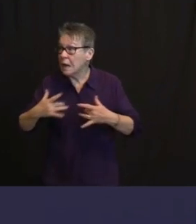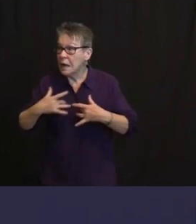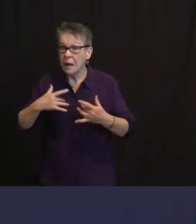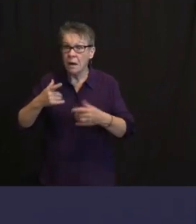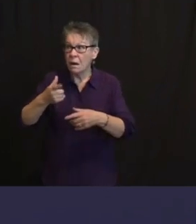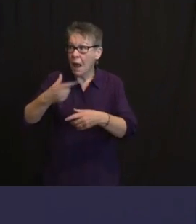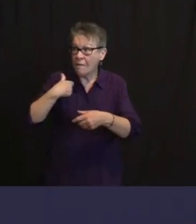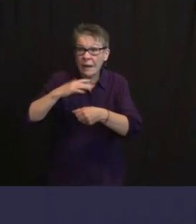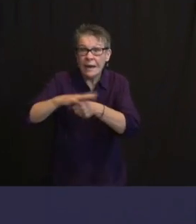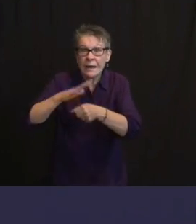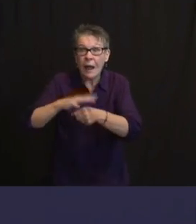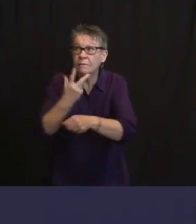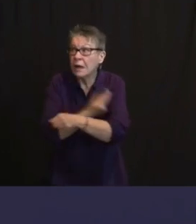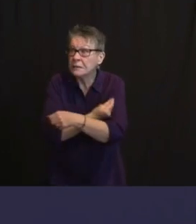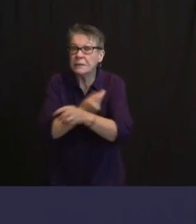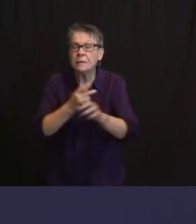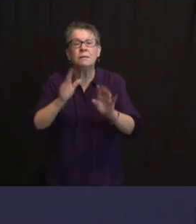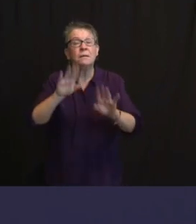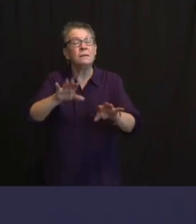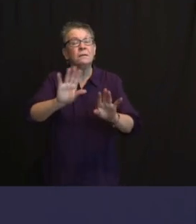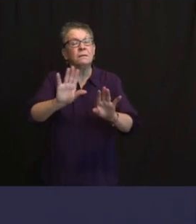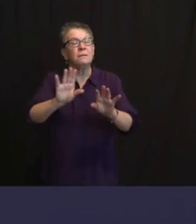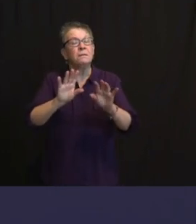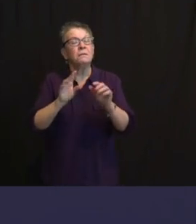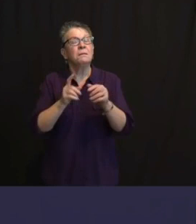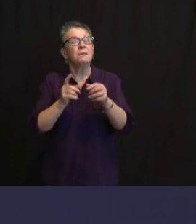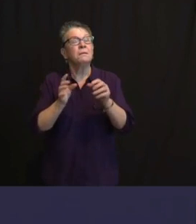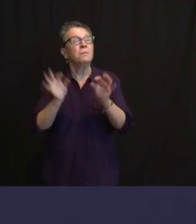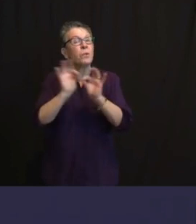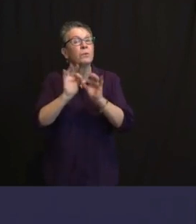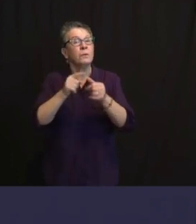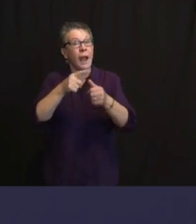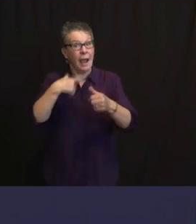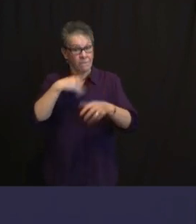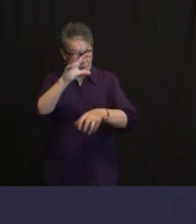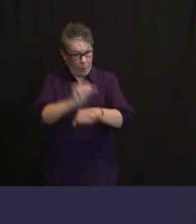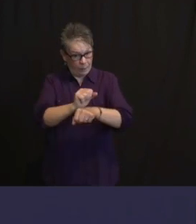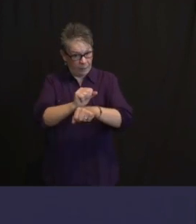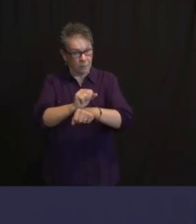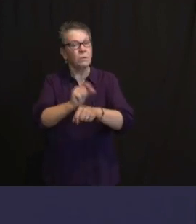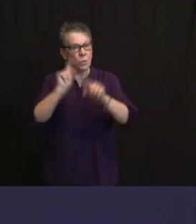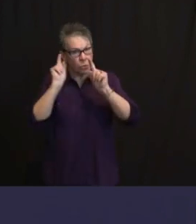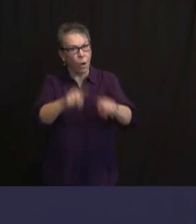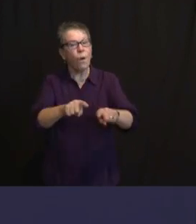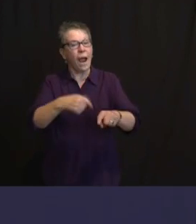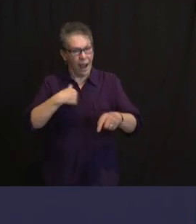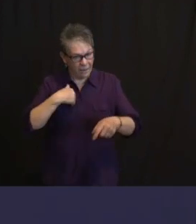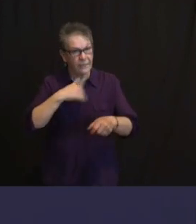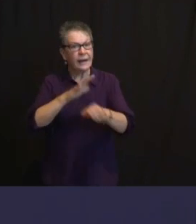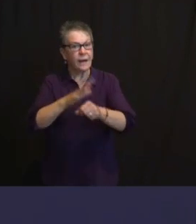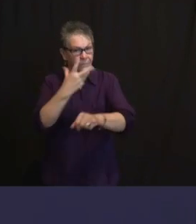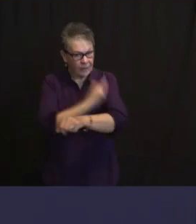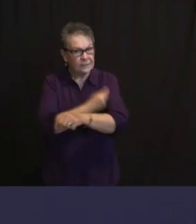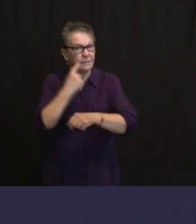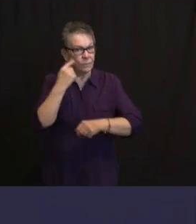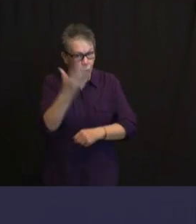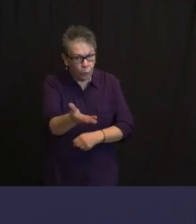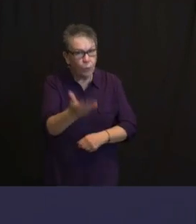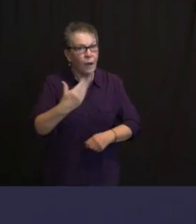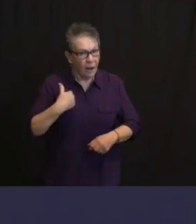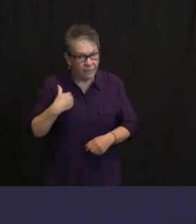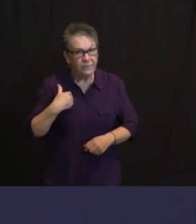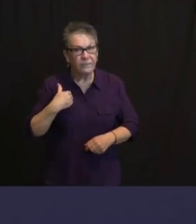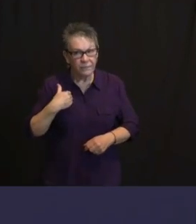HAVE STILL A SUPPLY-DEMAND IMBALANCE. IT'S GETTING BETTER, BUT IT STILL EXISTS. AND DON'T ASSUME THAT ON